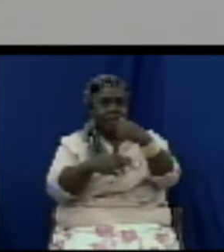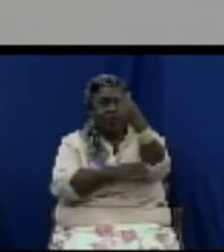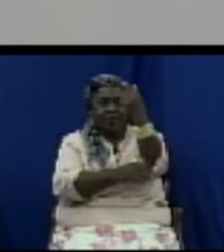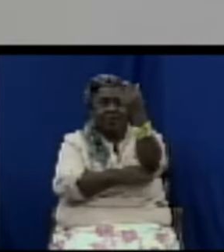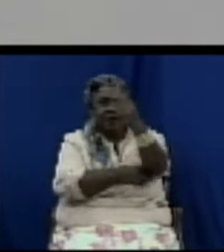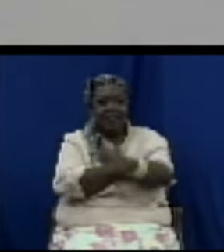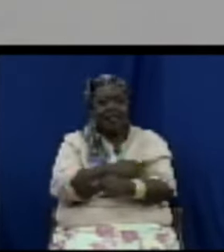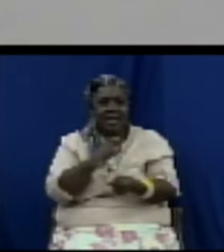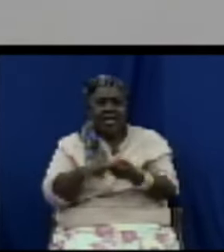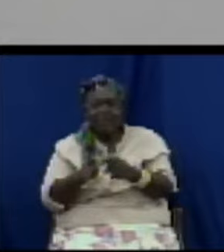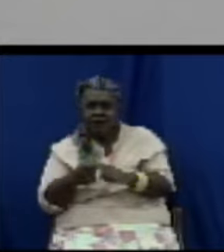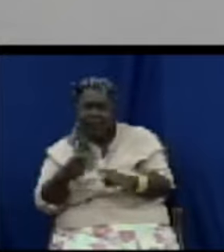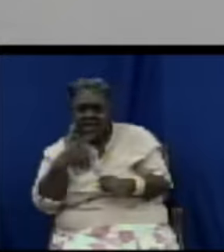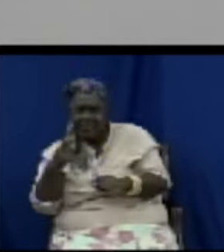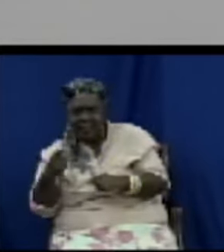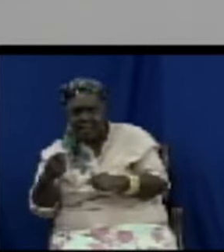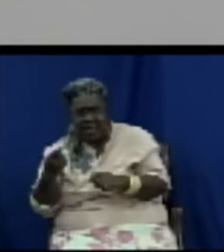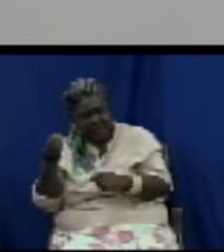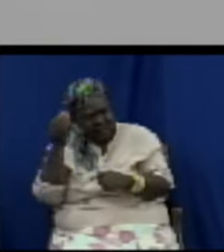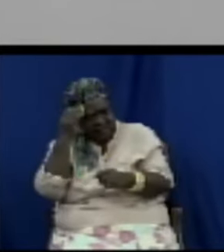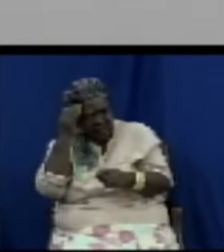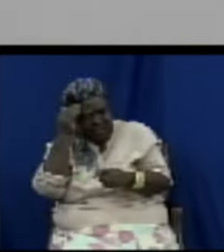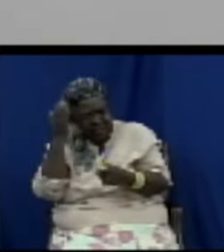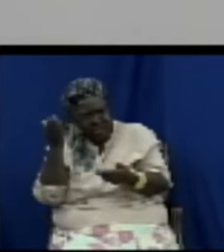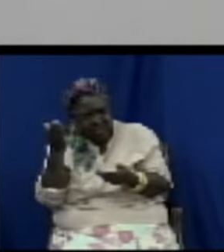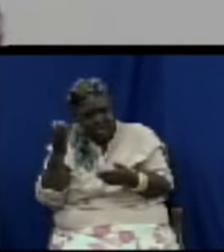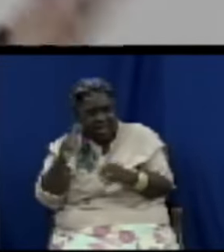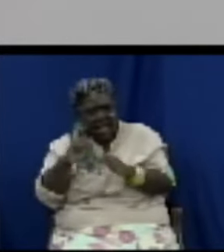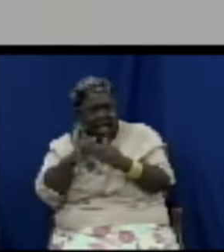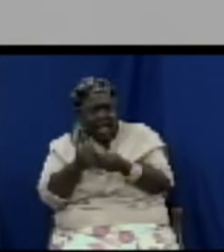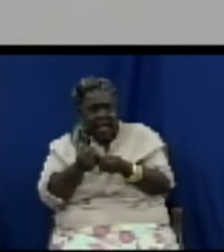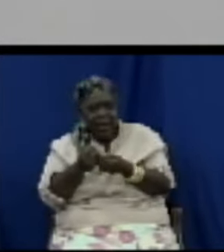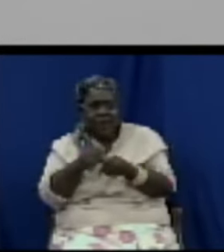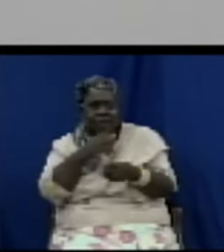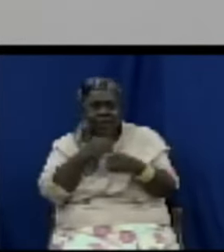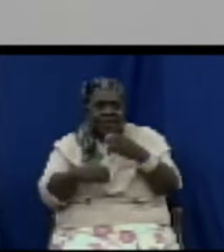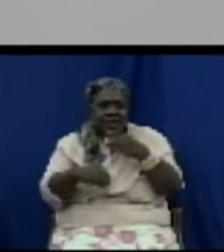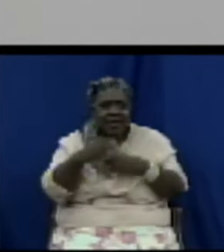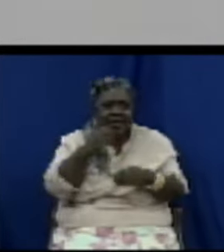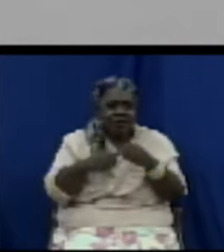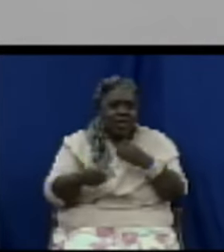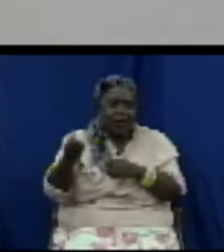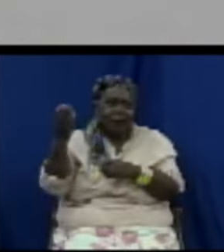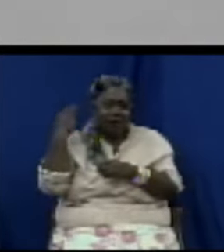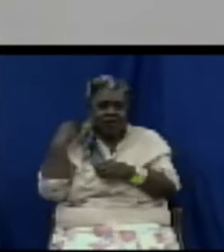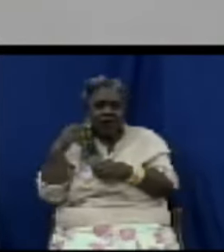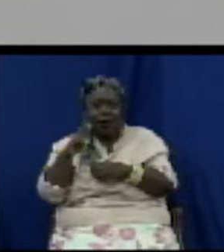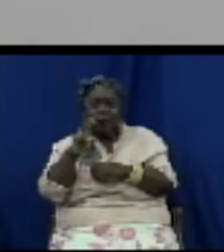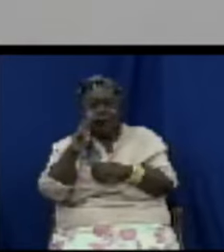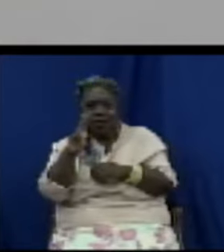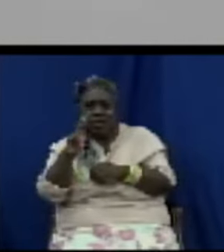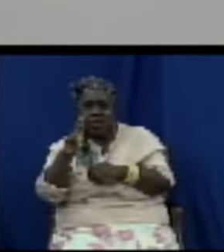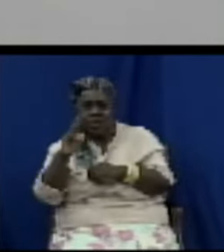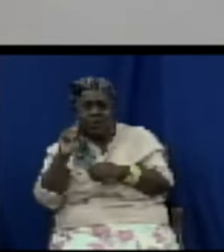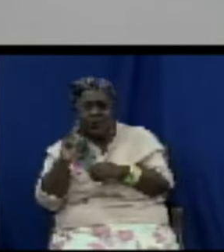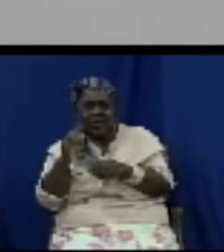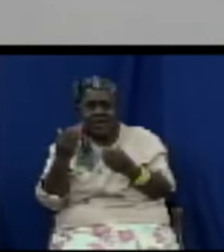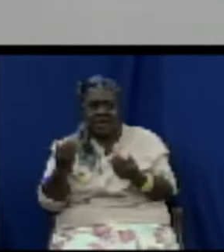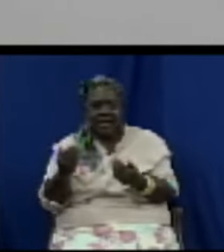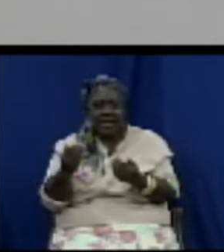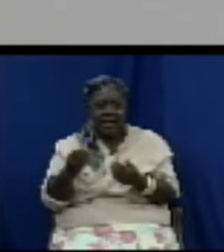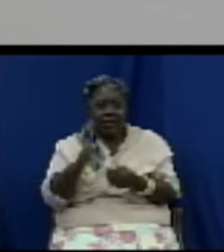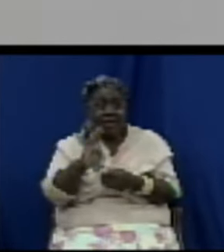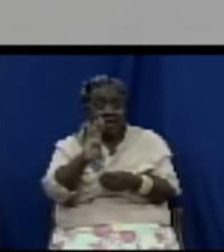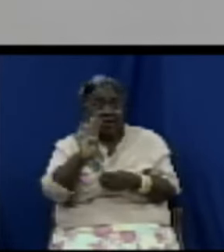and she's like oh has this milk moved from $2.75 to $4.50